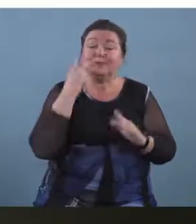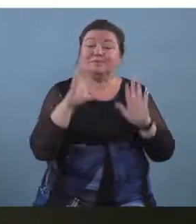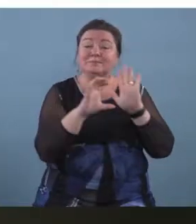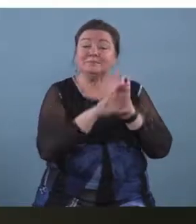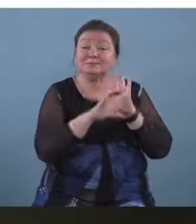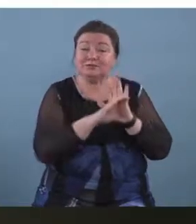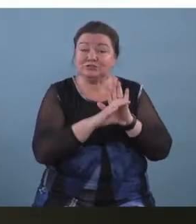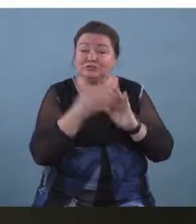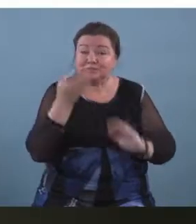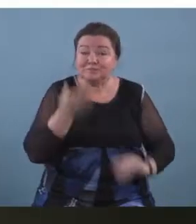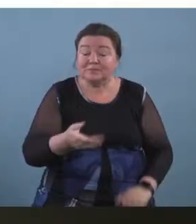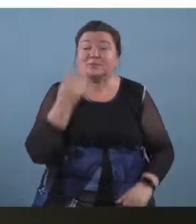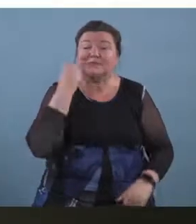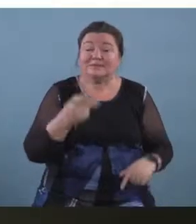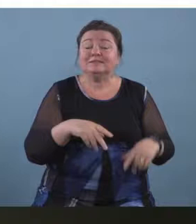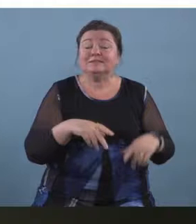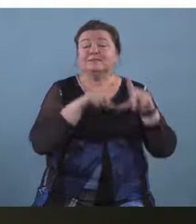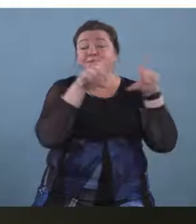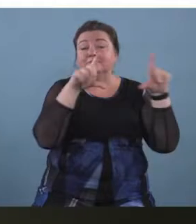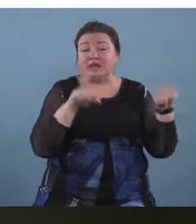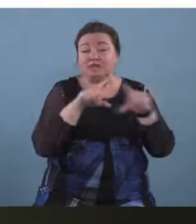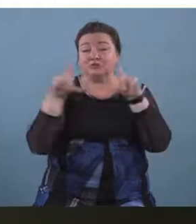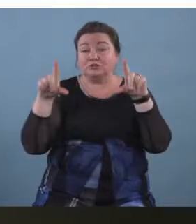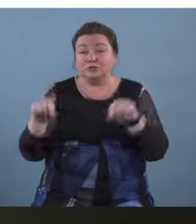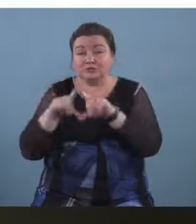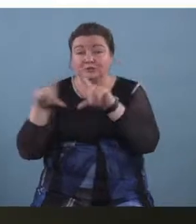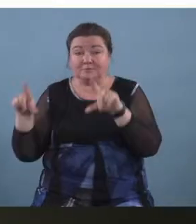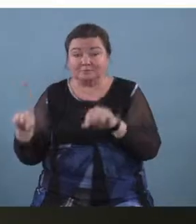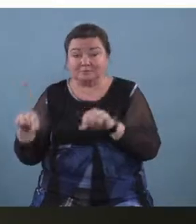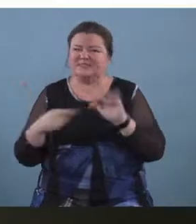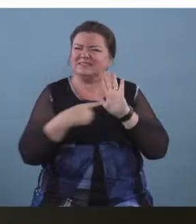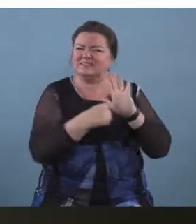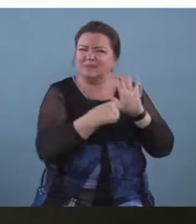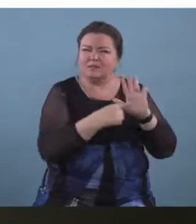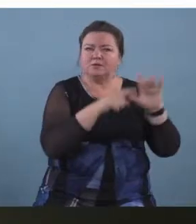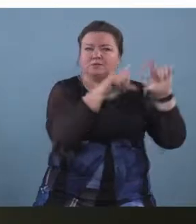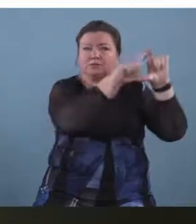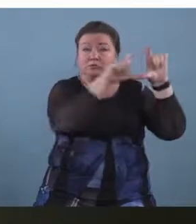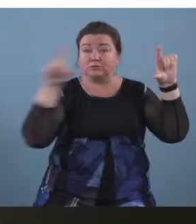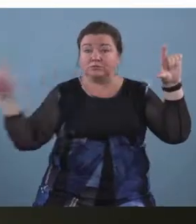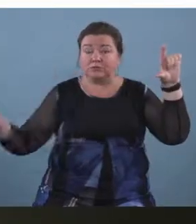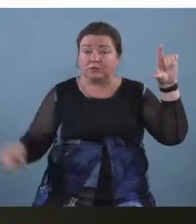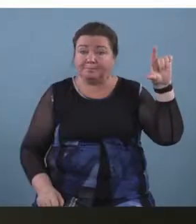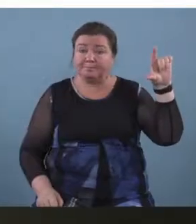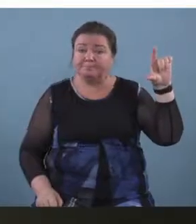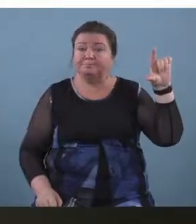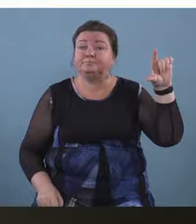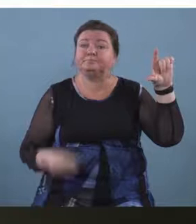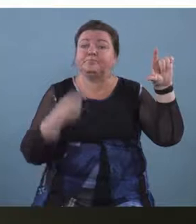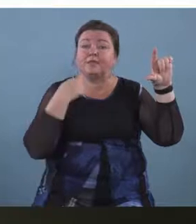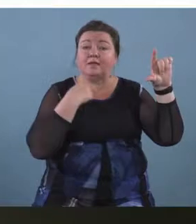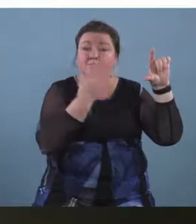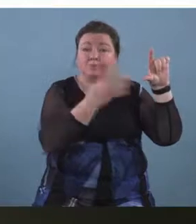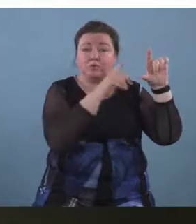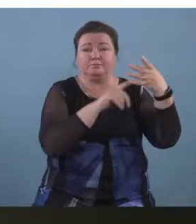see some flash cards um with some symbols if you look at the top row and the sequence of four cards